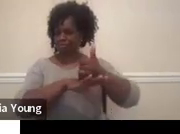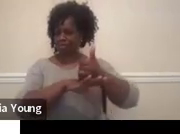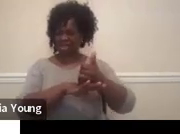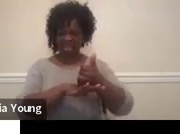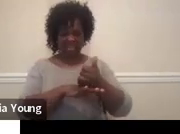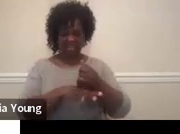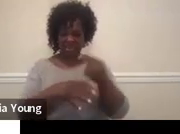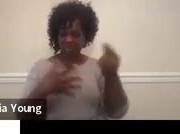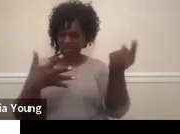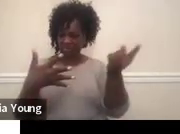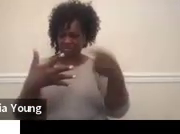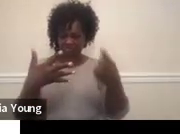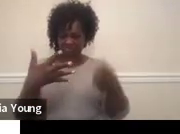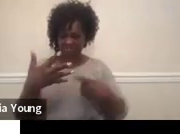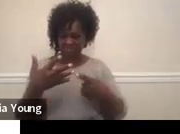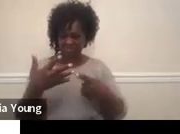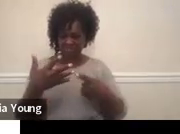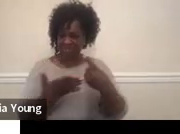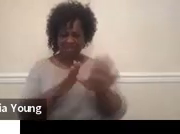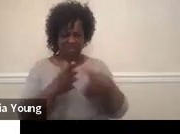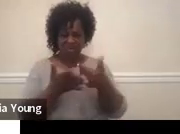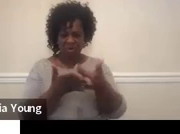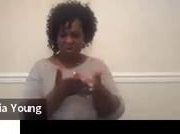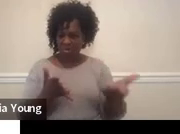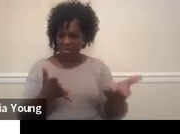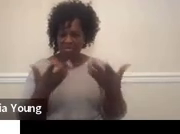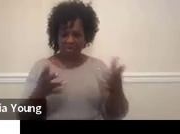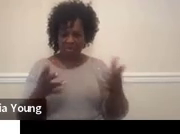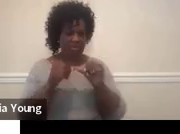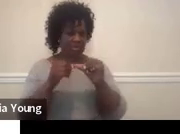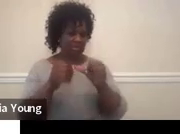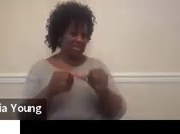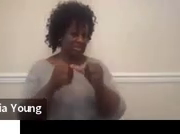everything so far, and we're just continuing to add to it.